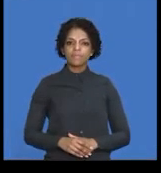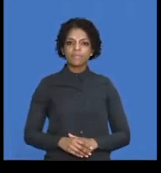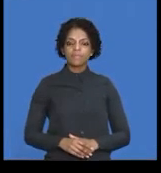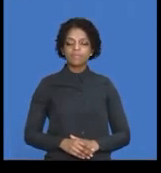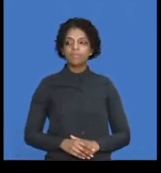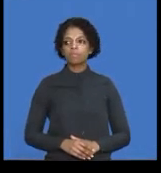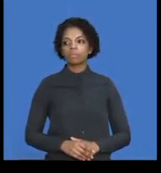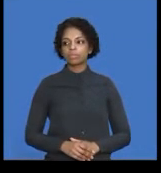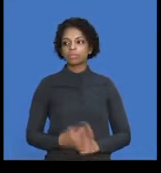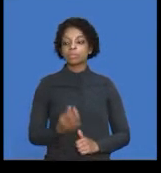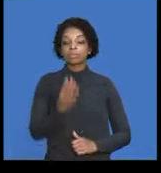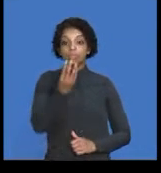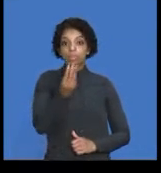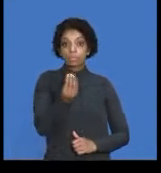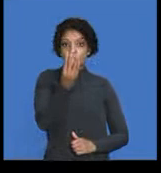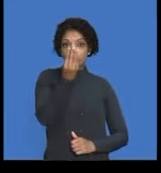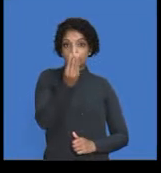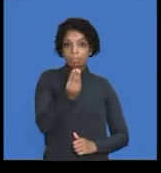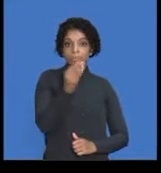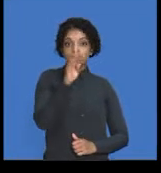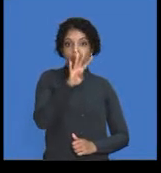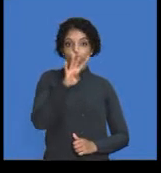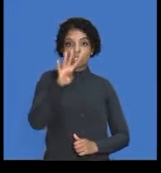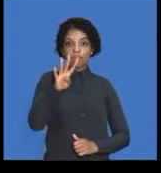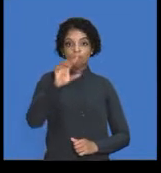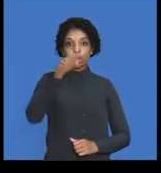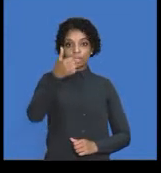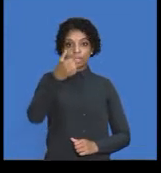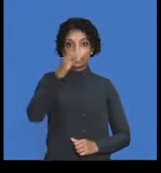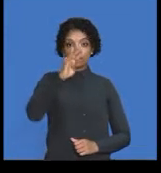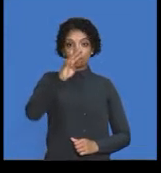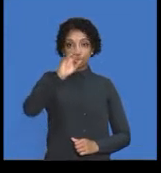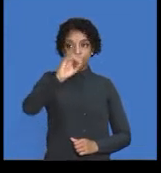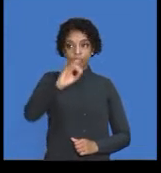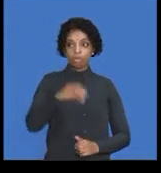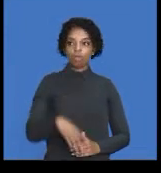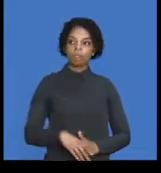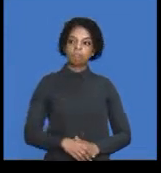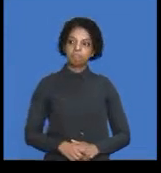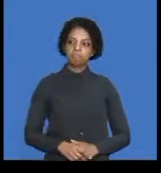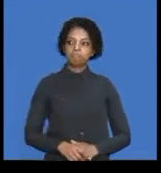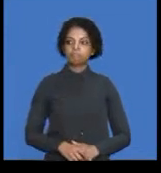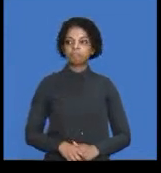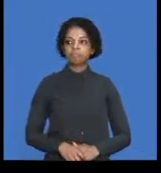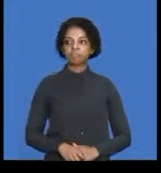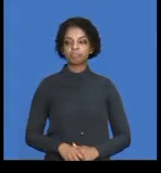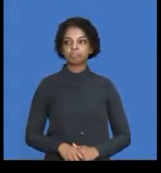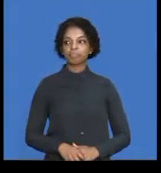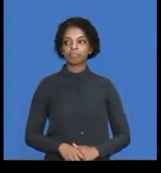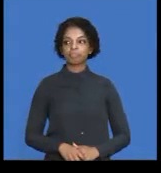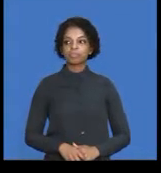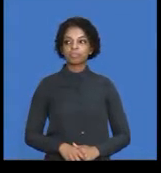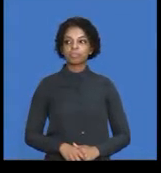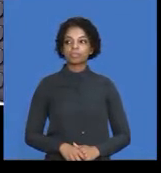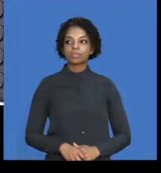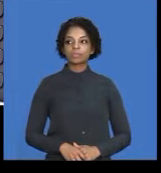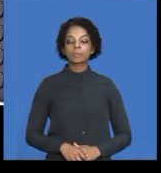44,640. Right? So, let's go here.